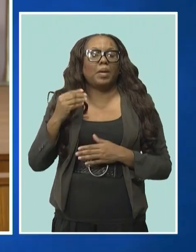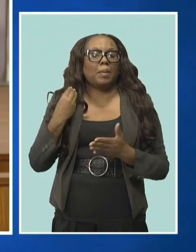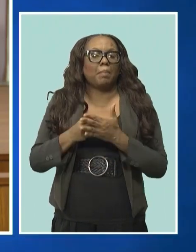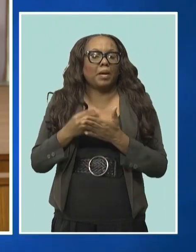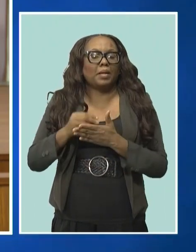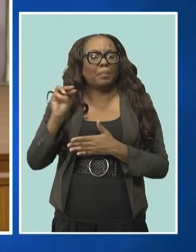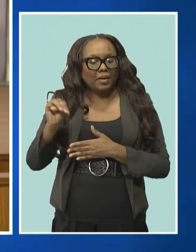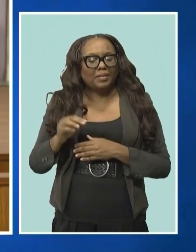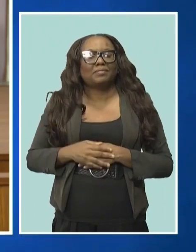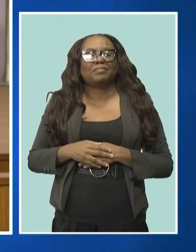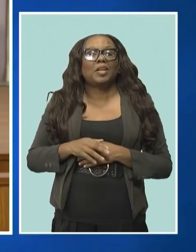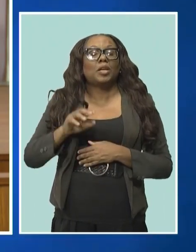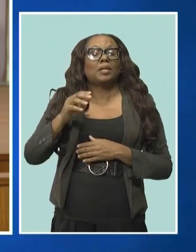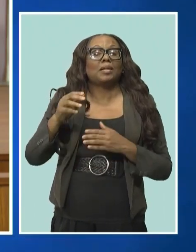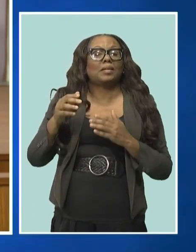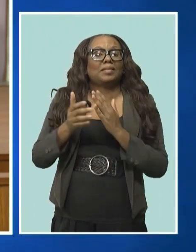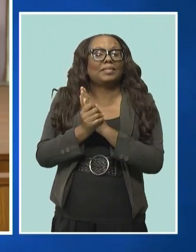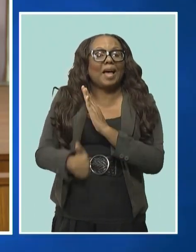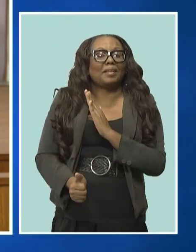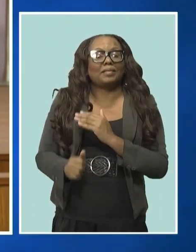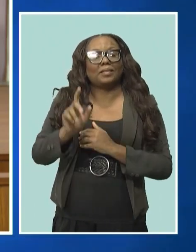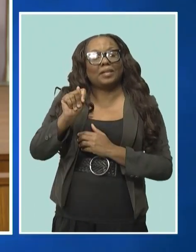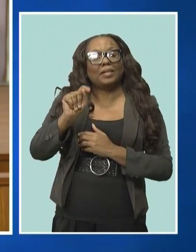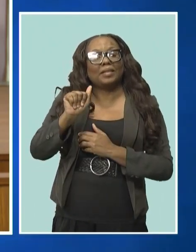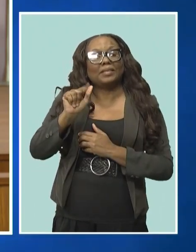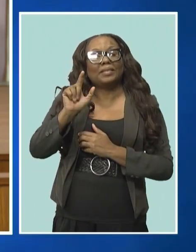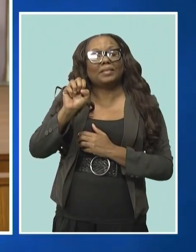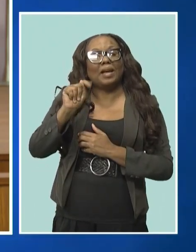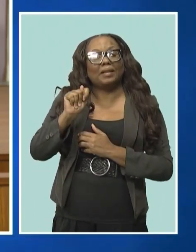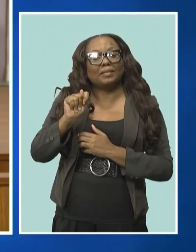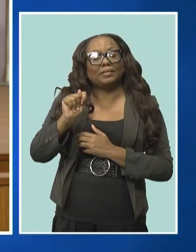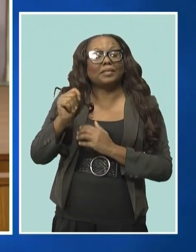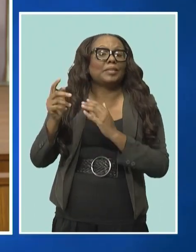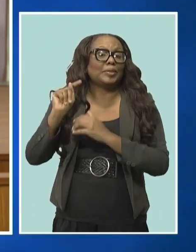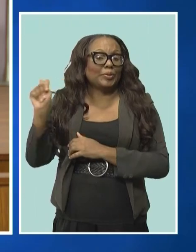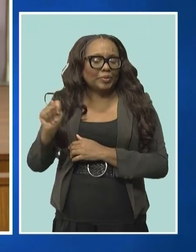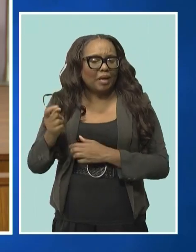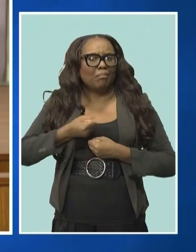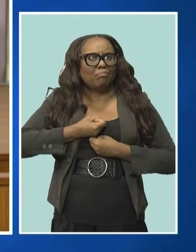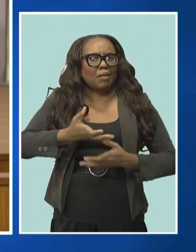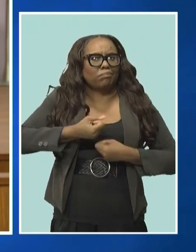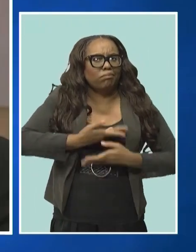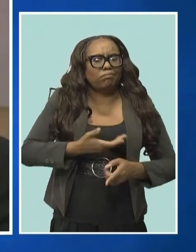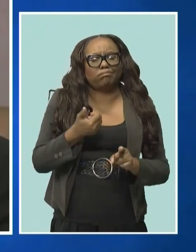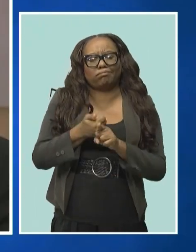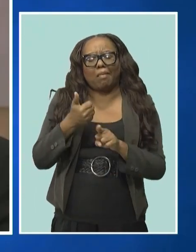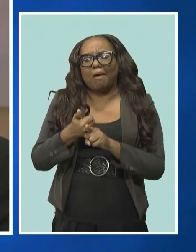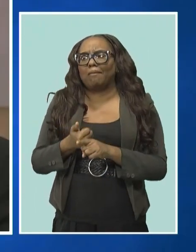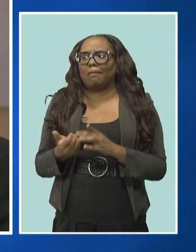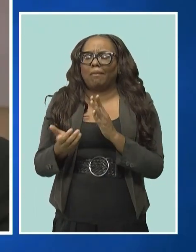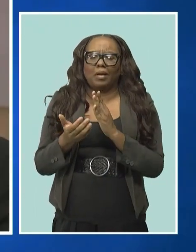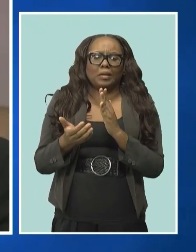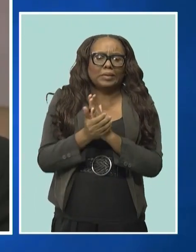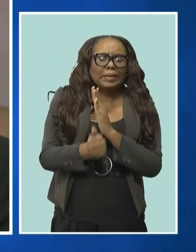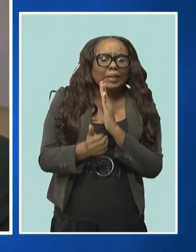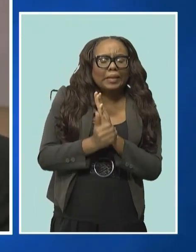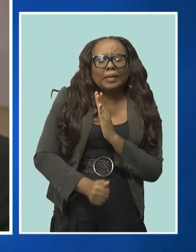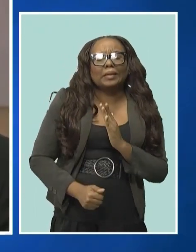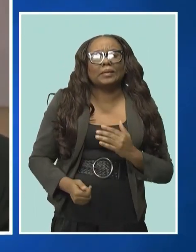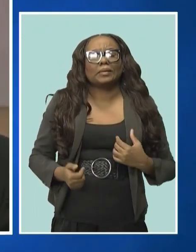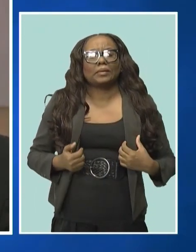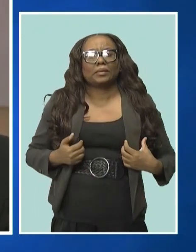Talent Tuesday, where they will have the opportunity to express themselves and utilize their gifts. And then we will have